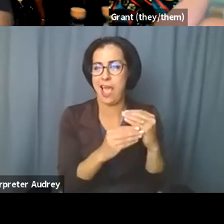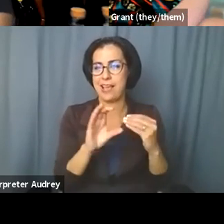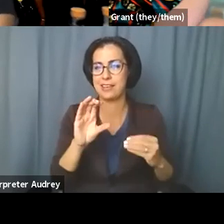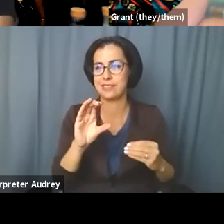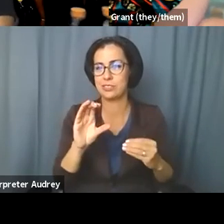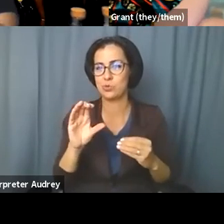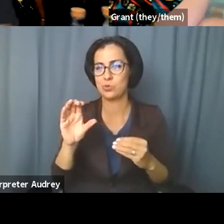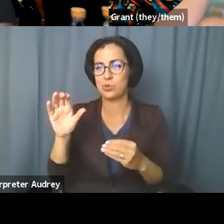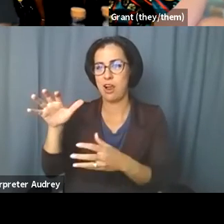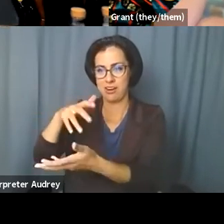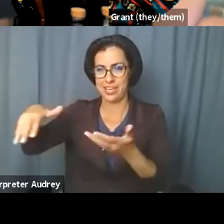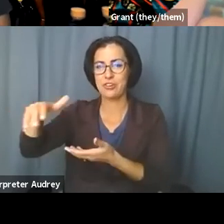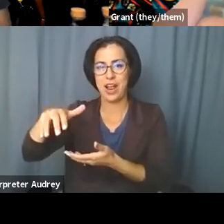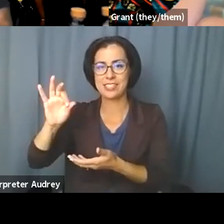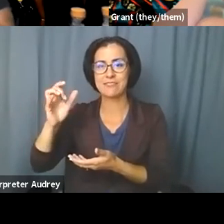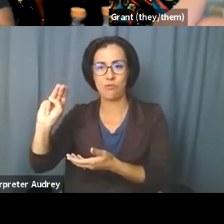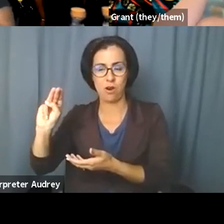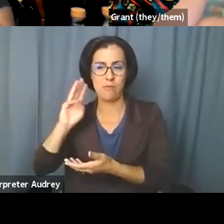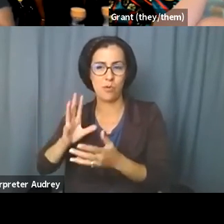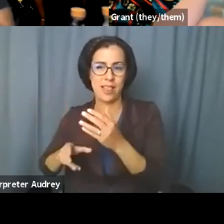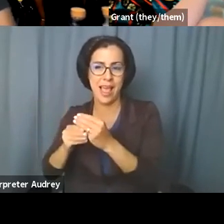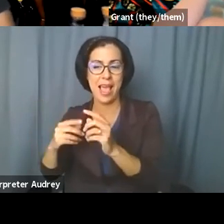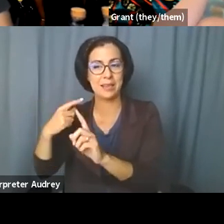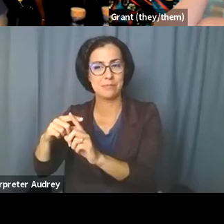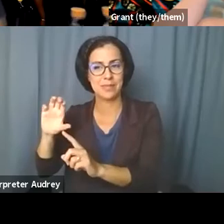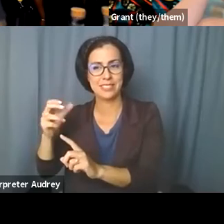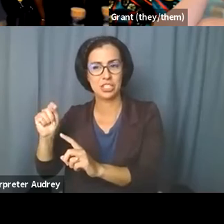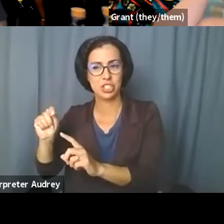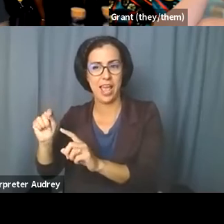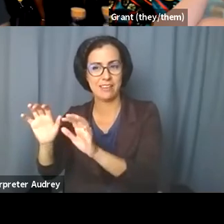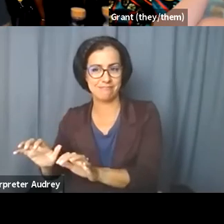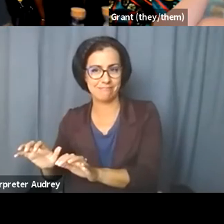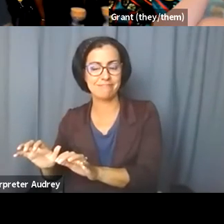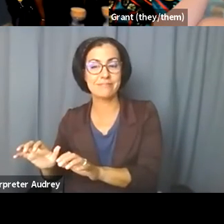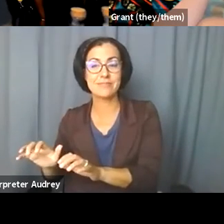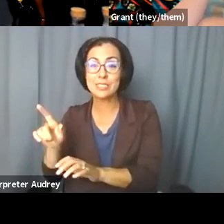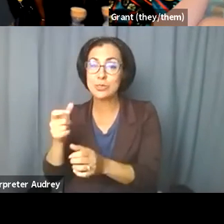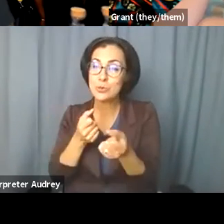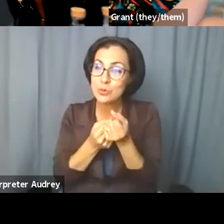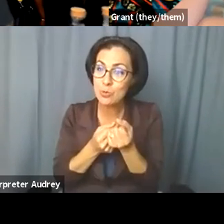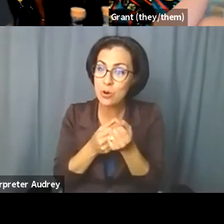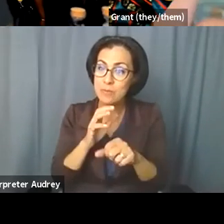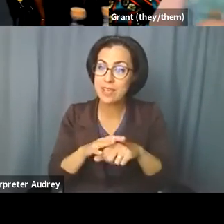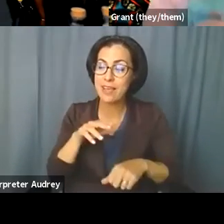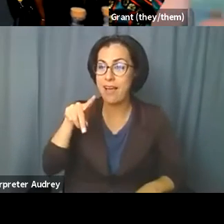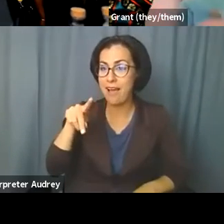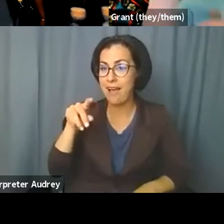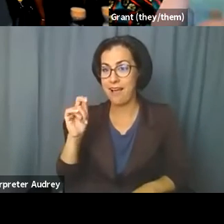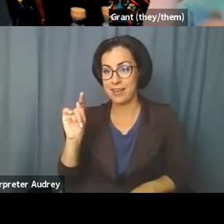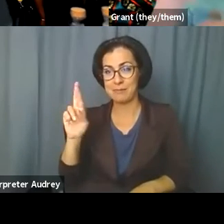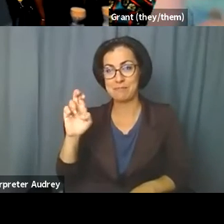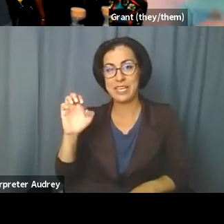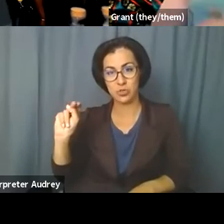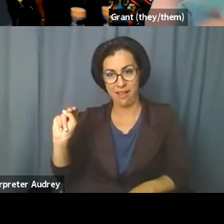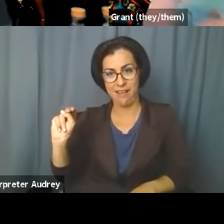interactive form right this minute. And I'm also going to put it in the chat. You should support me on Patreon. I have a Patreon